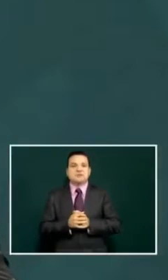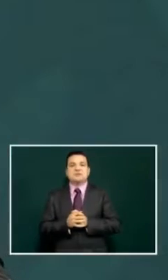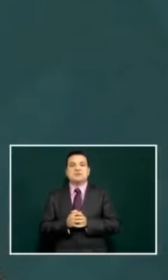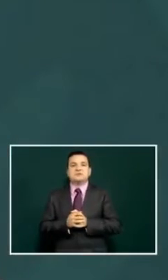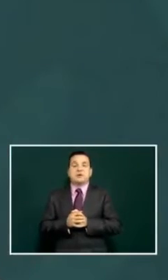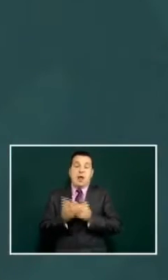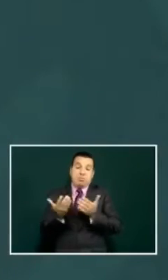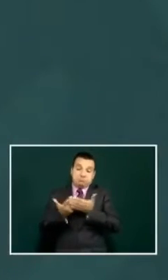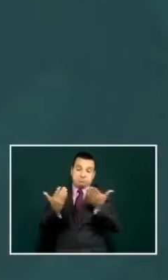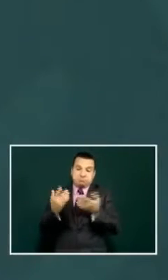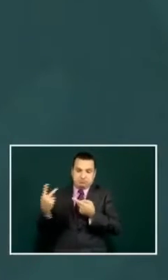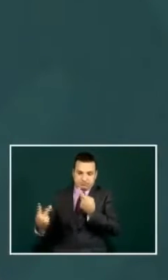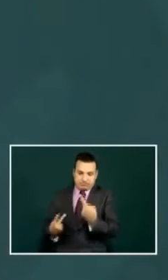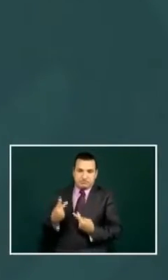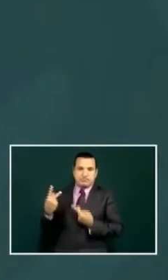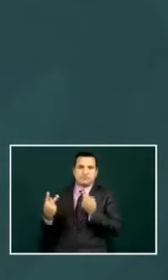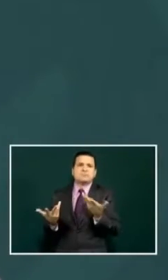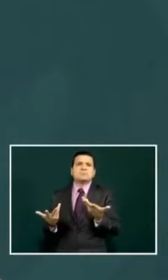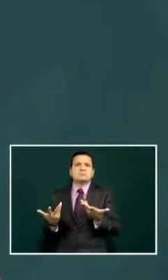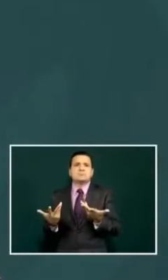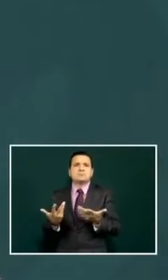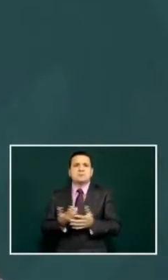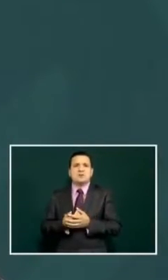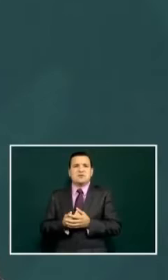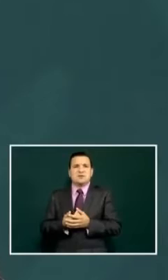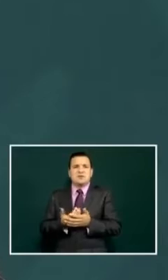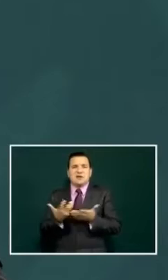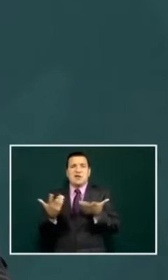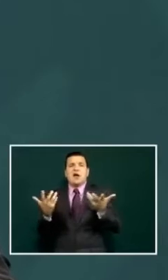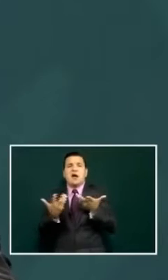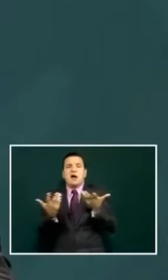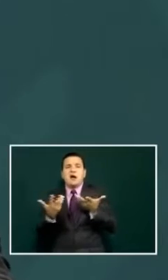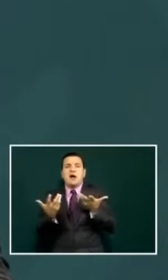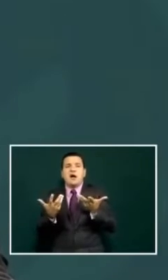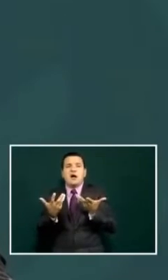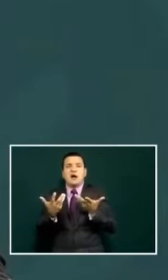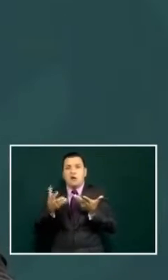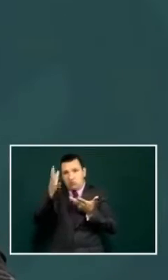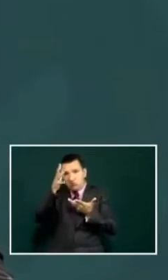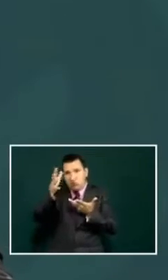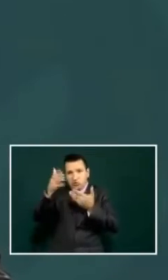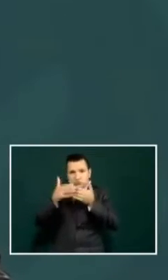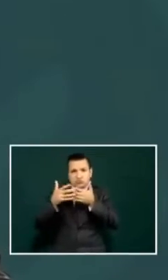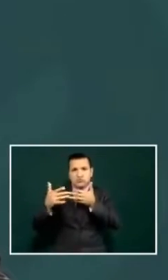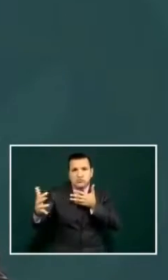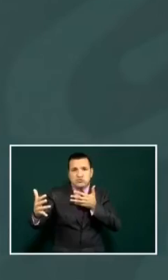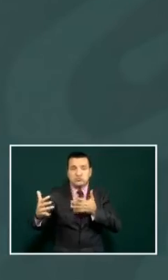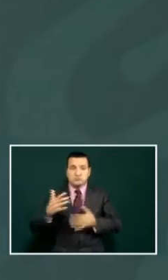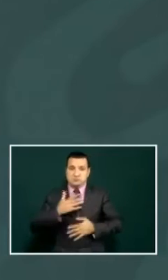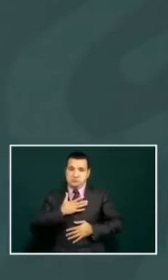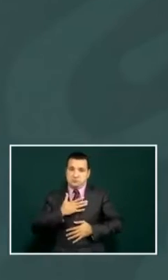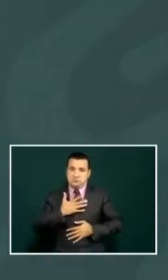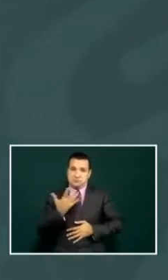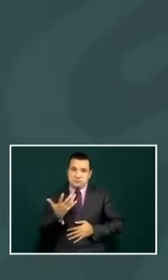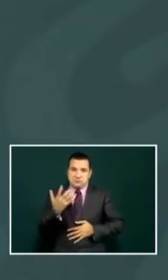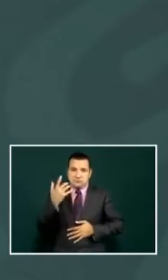if you ask me what should I do in the future